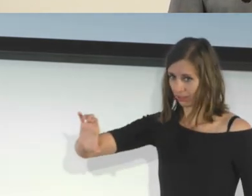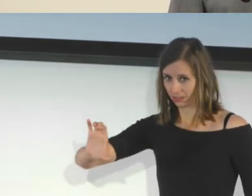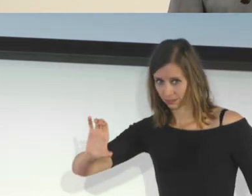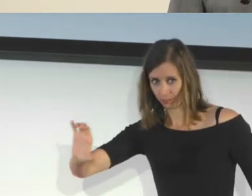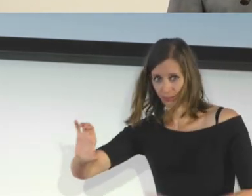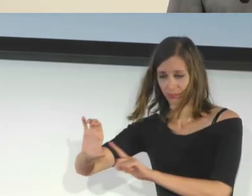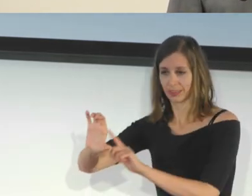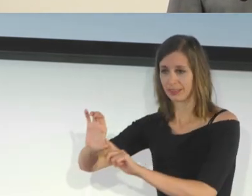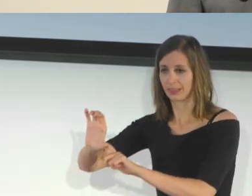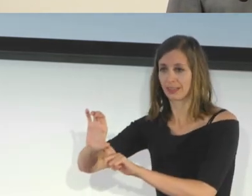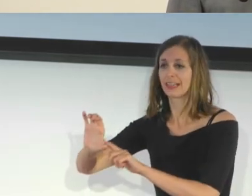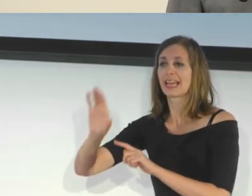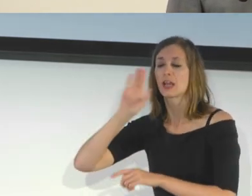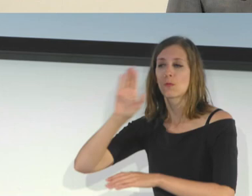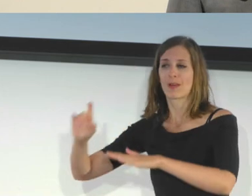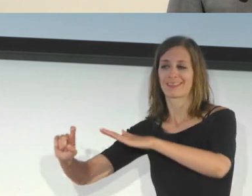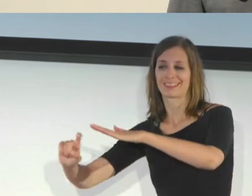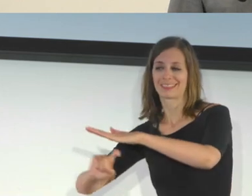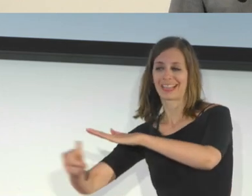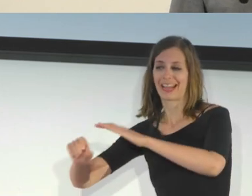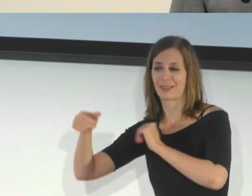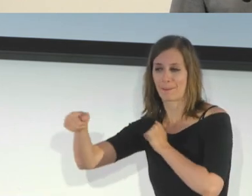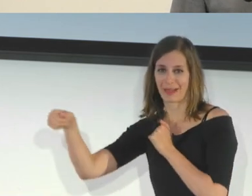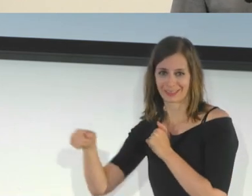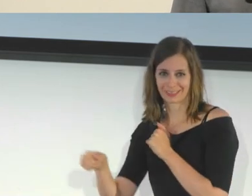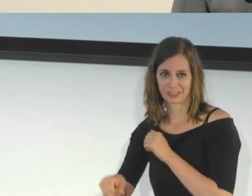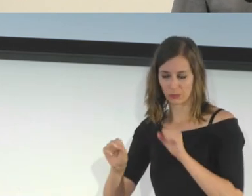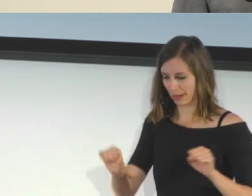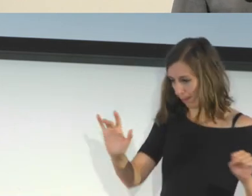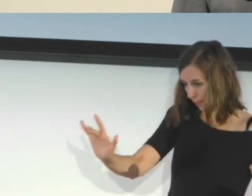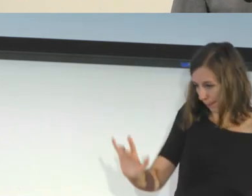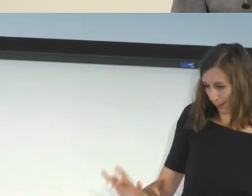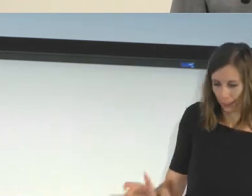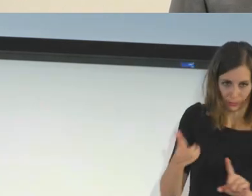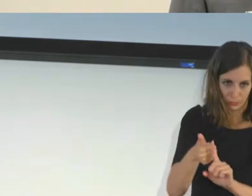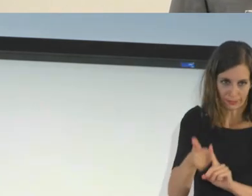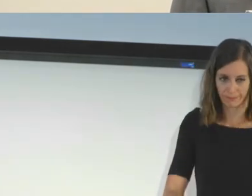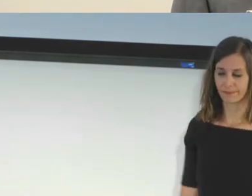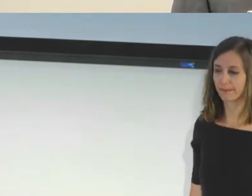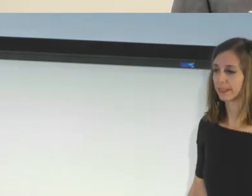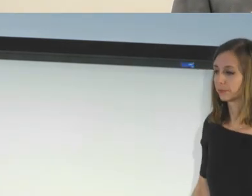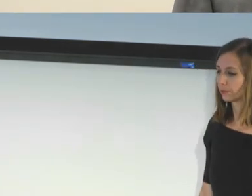what is on it. So you can do it yourself. using AI and they are there.